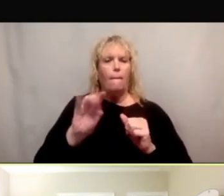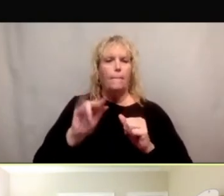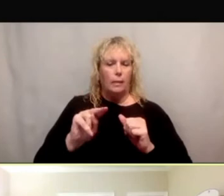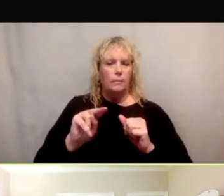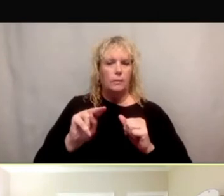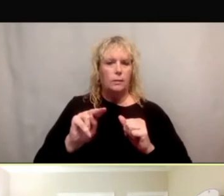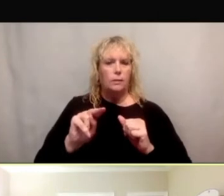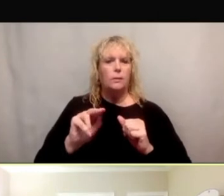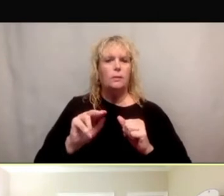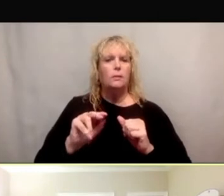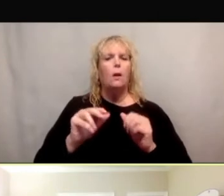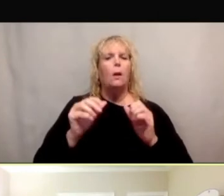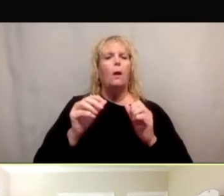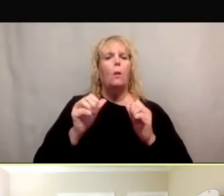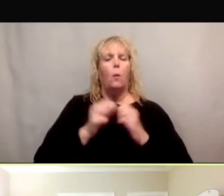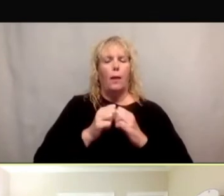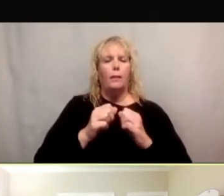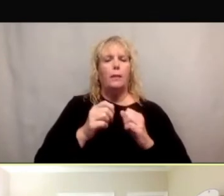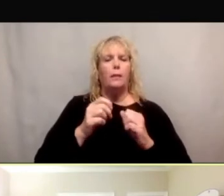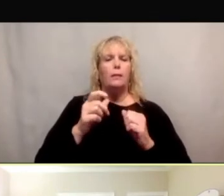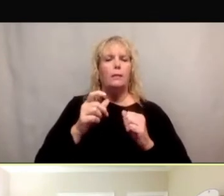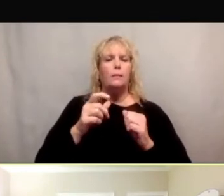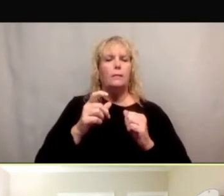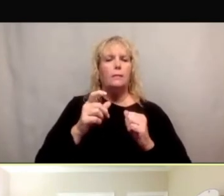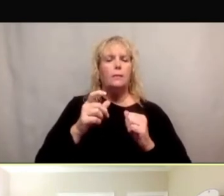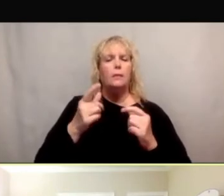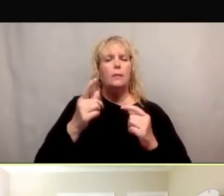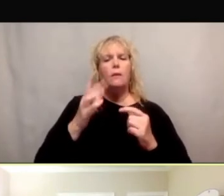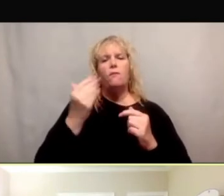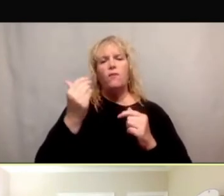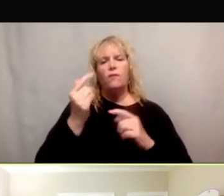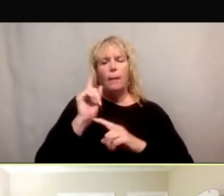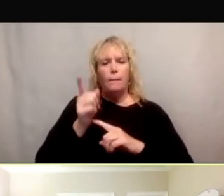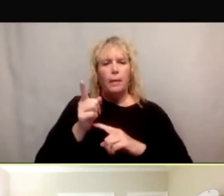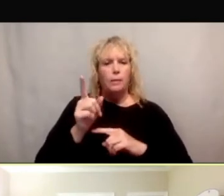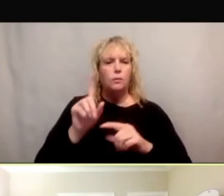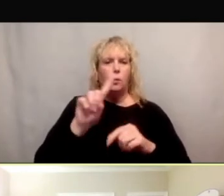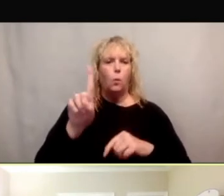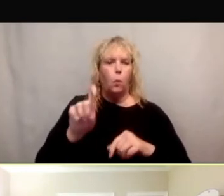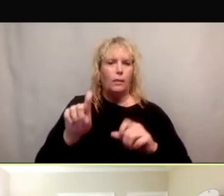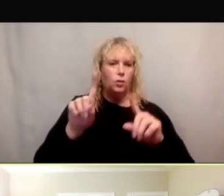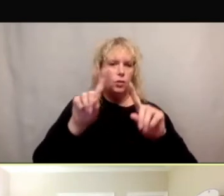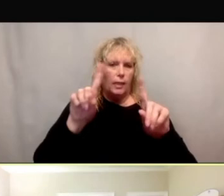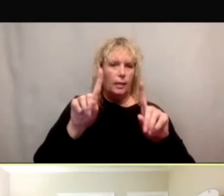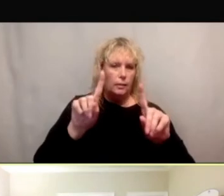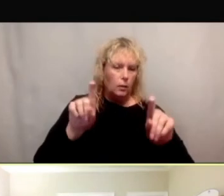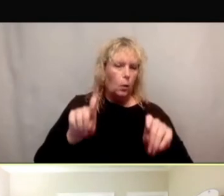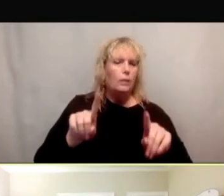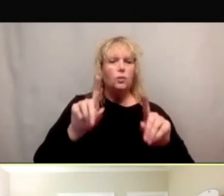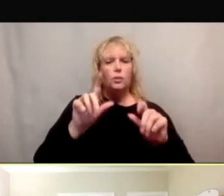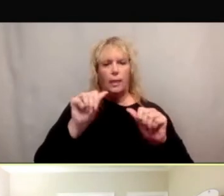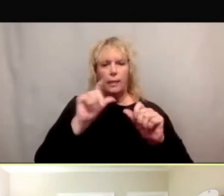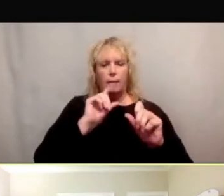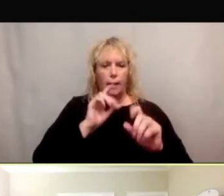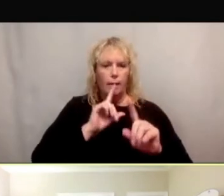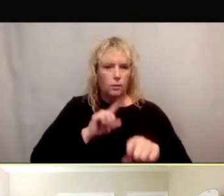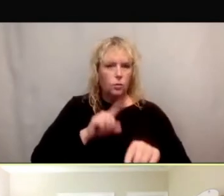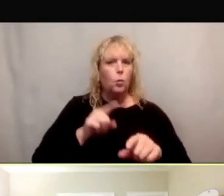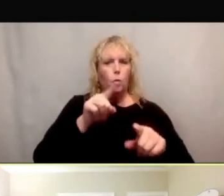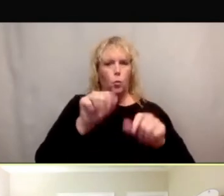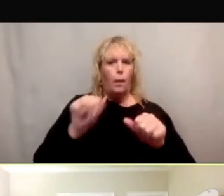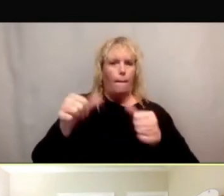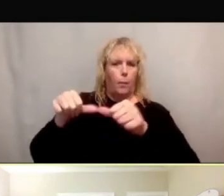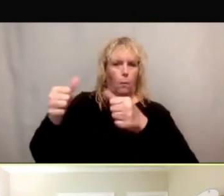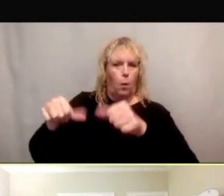discussion, followed by 15 minutes of questions and answers. So please post your questions throughout the